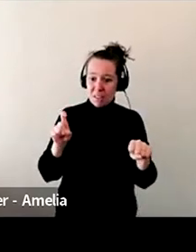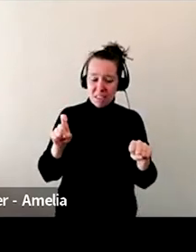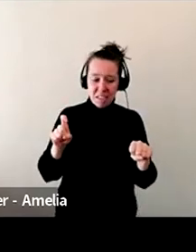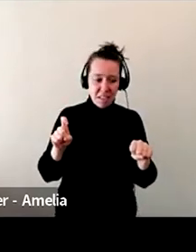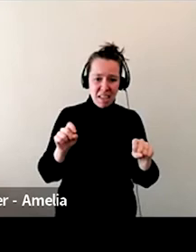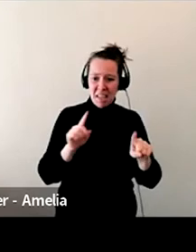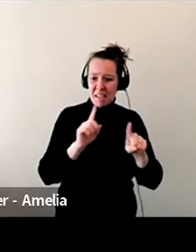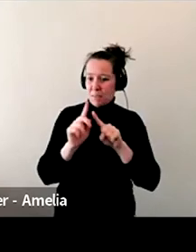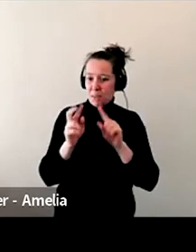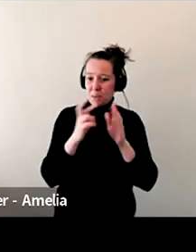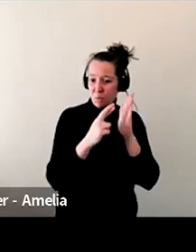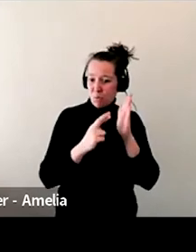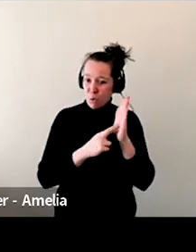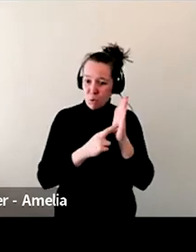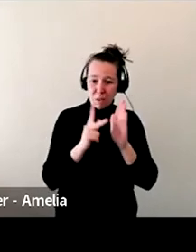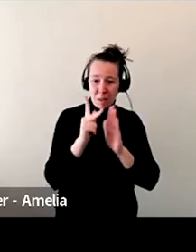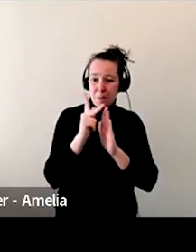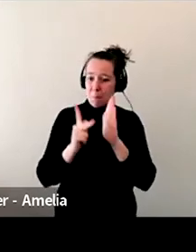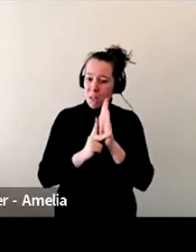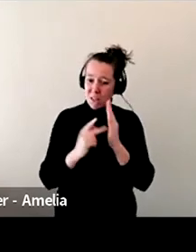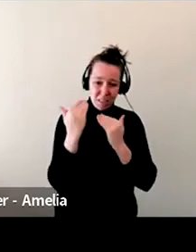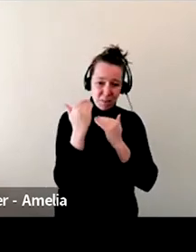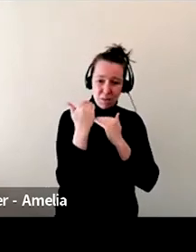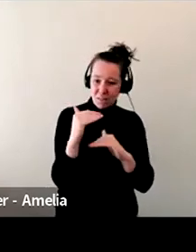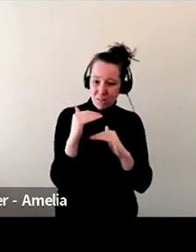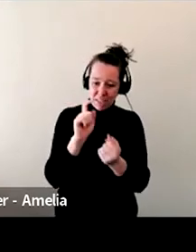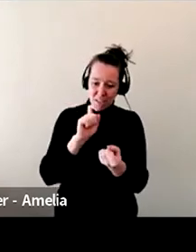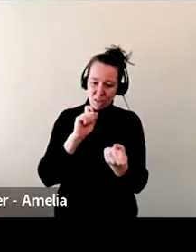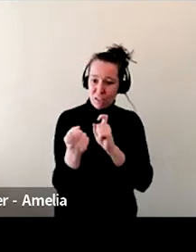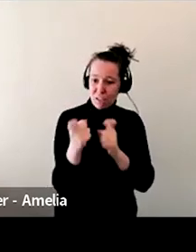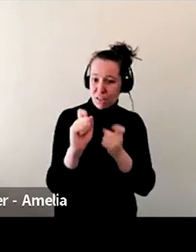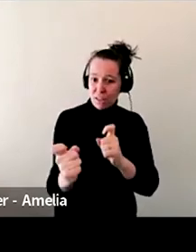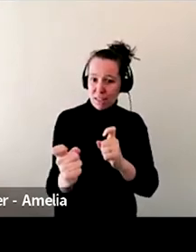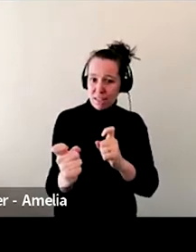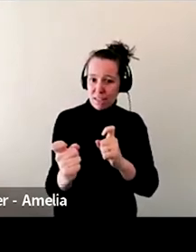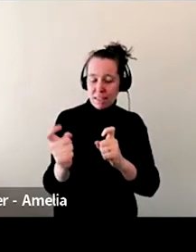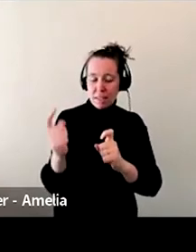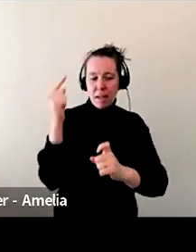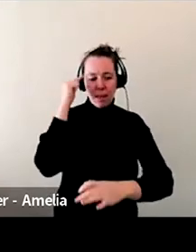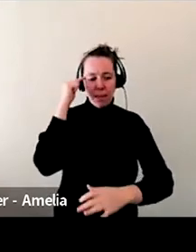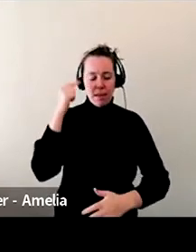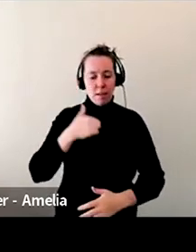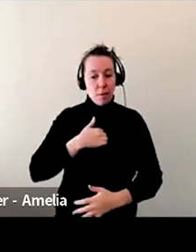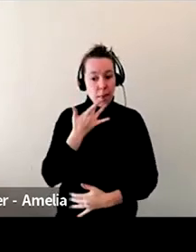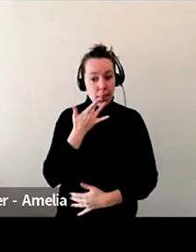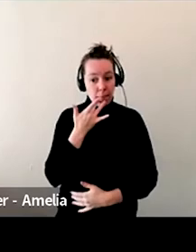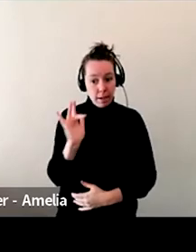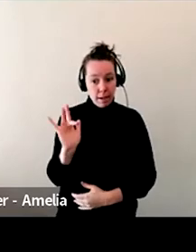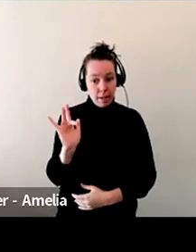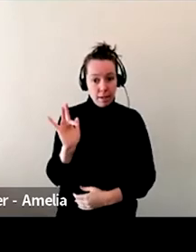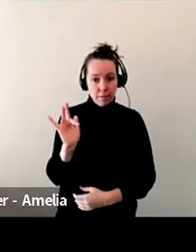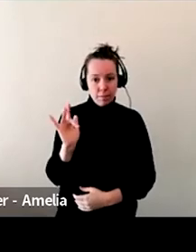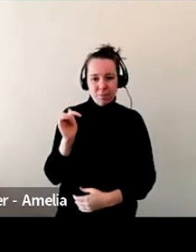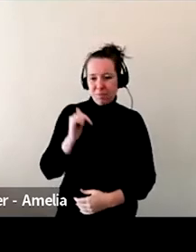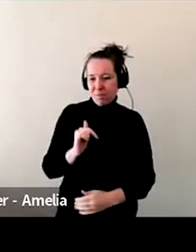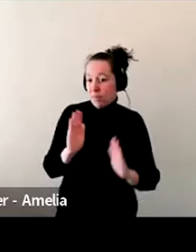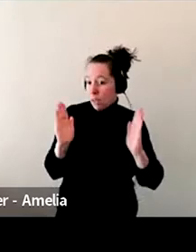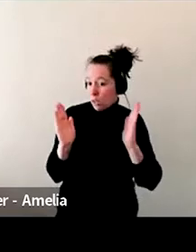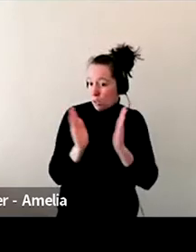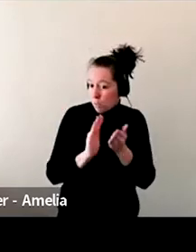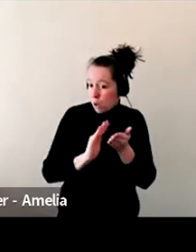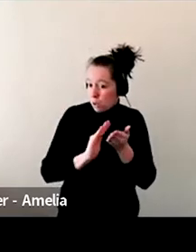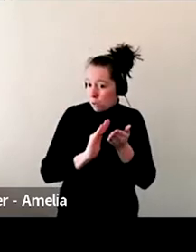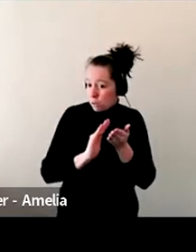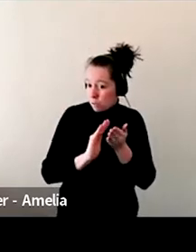change? And, um, luckily for us, I think we were quite spoiled too. I mean, we have a fairly small space to begin with. So it